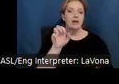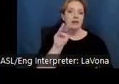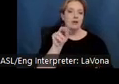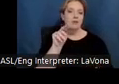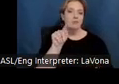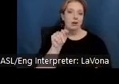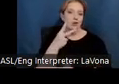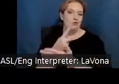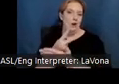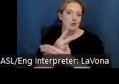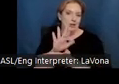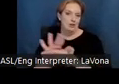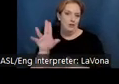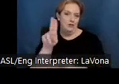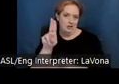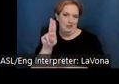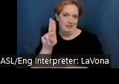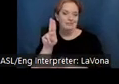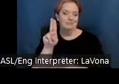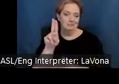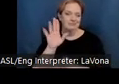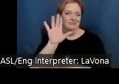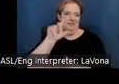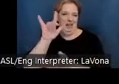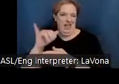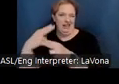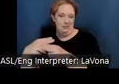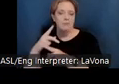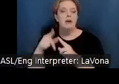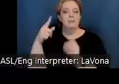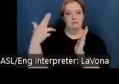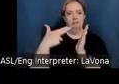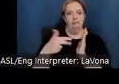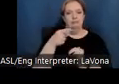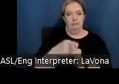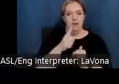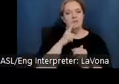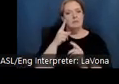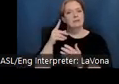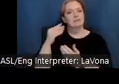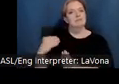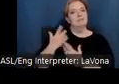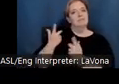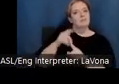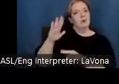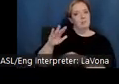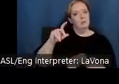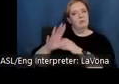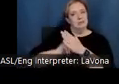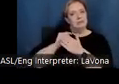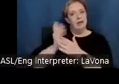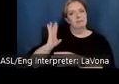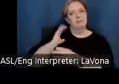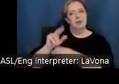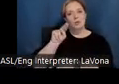where she created the painting we see here. Inspired by her time in New Mexico, her art making also